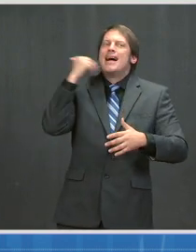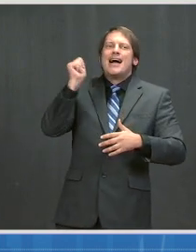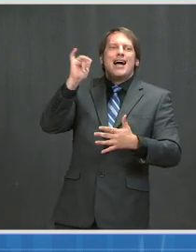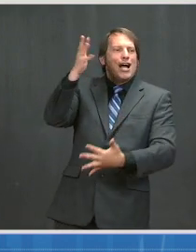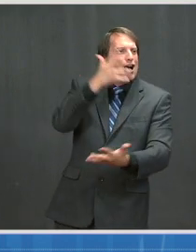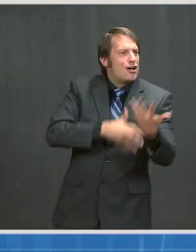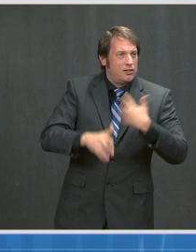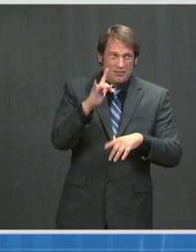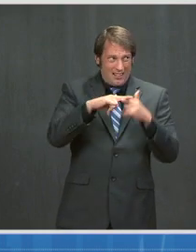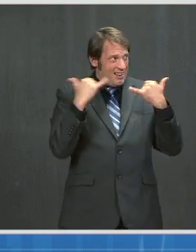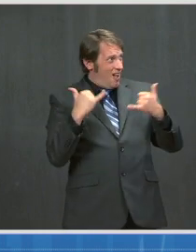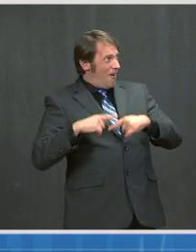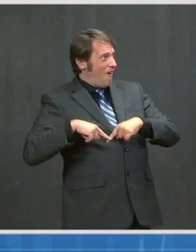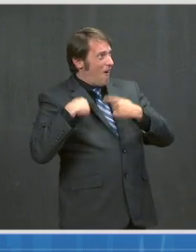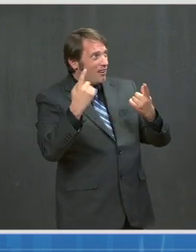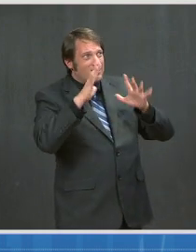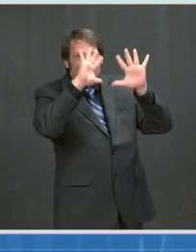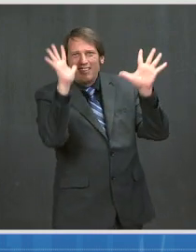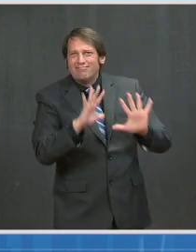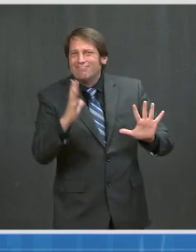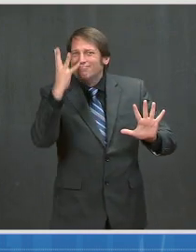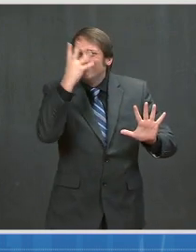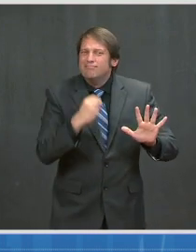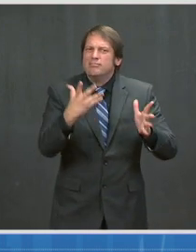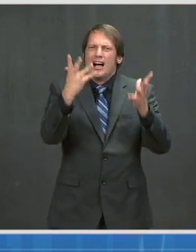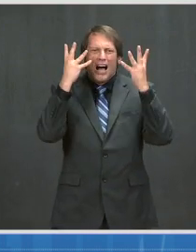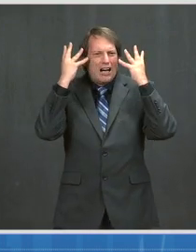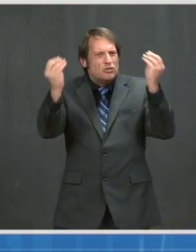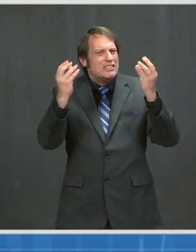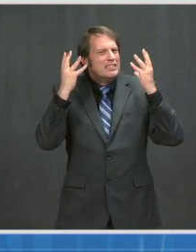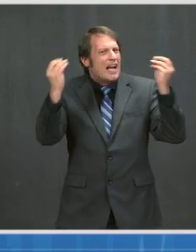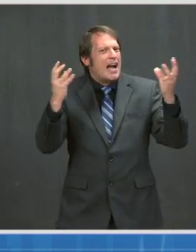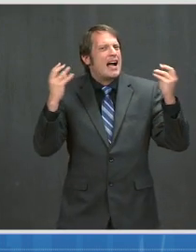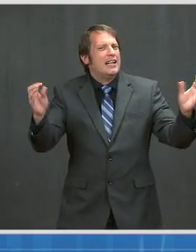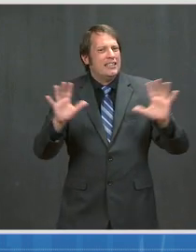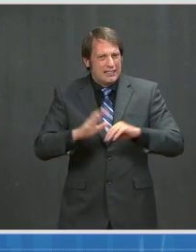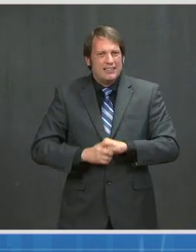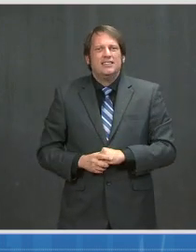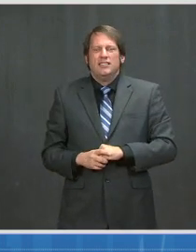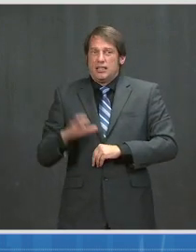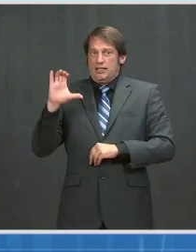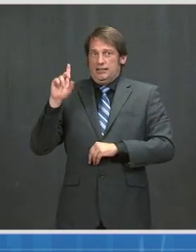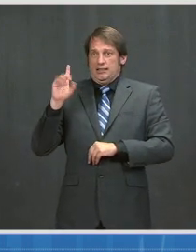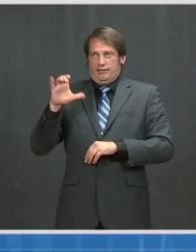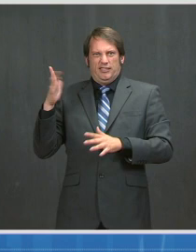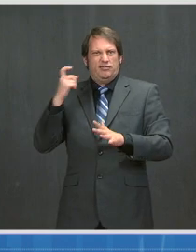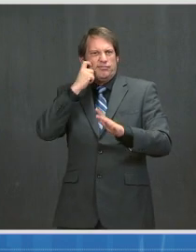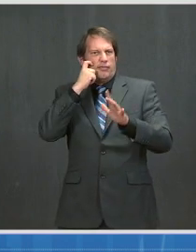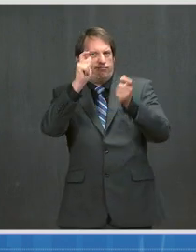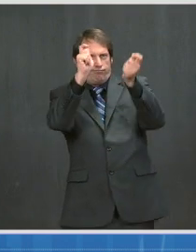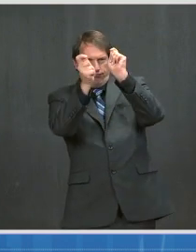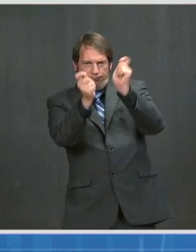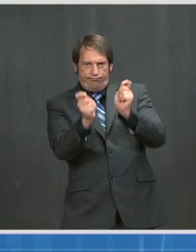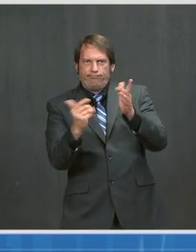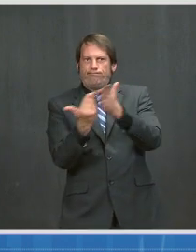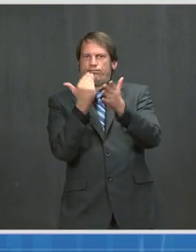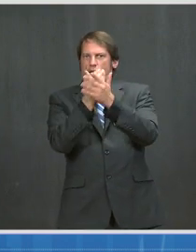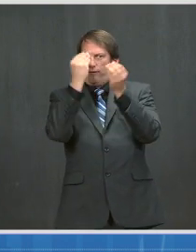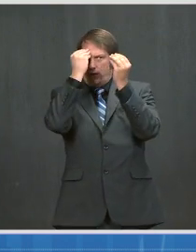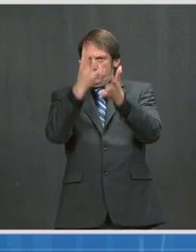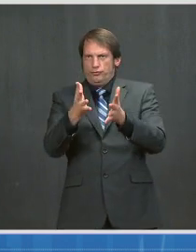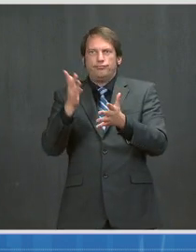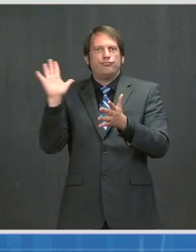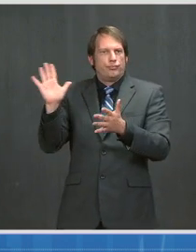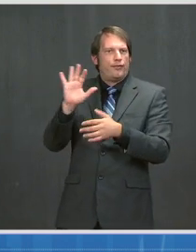that CDC has updated its guidance for cleaning and disinfecting facilities and homes to reflect the science on transmission. People can be